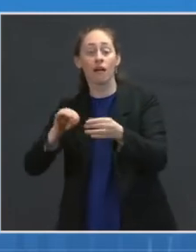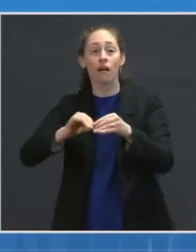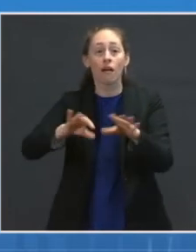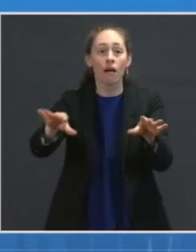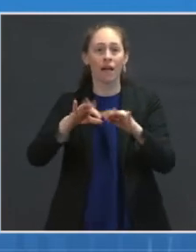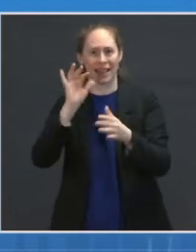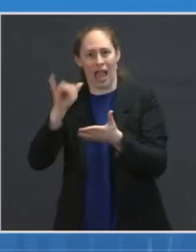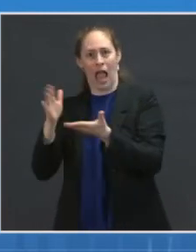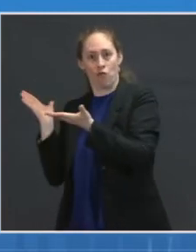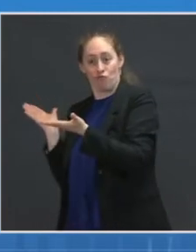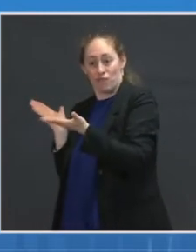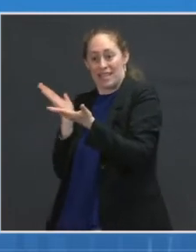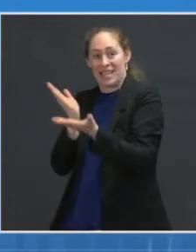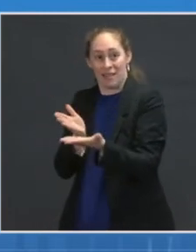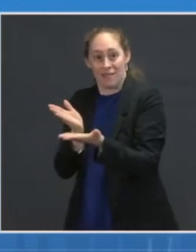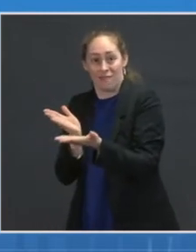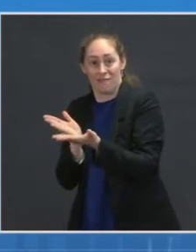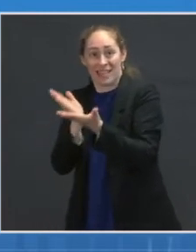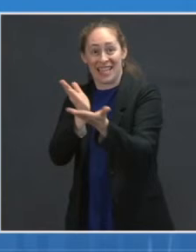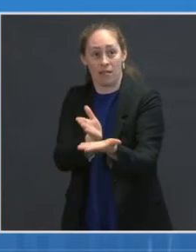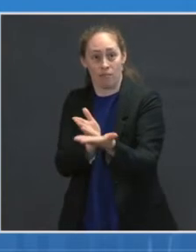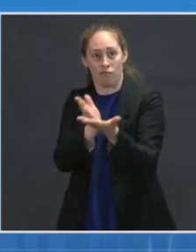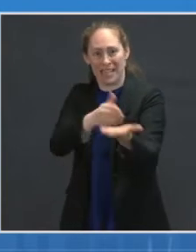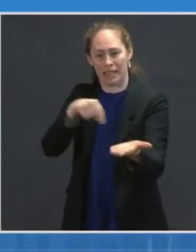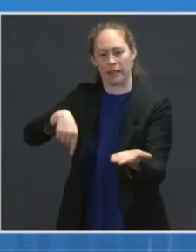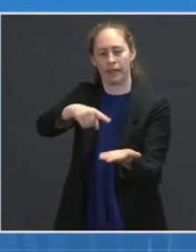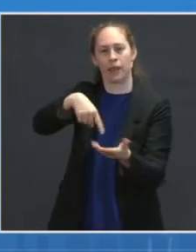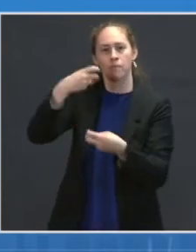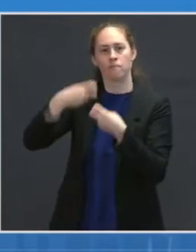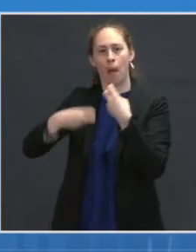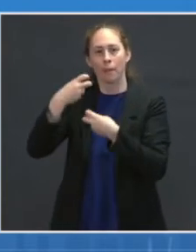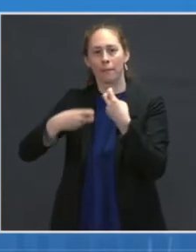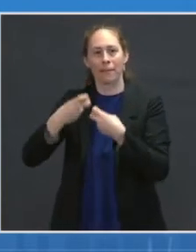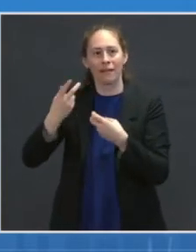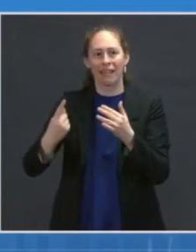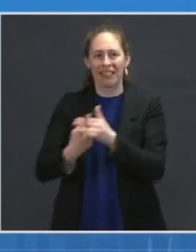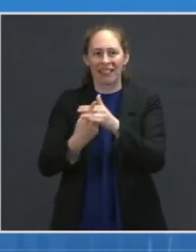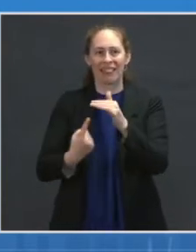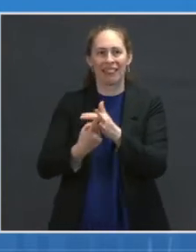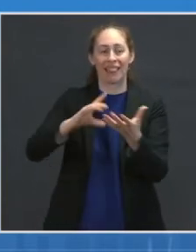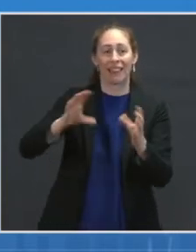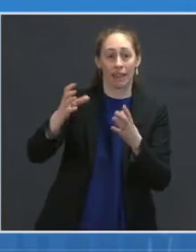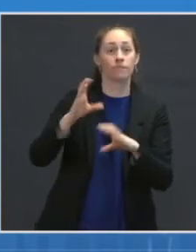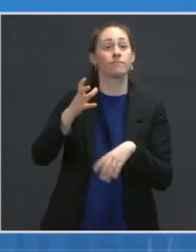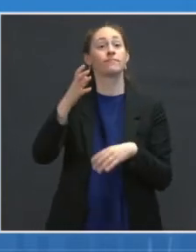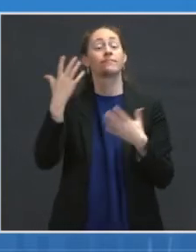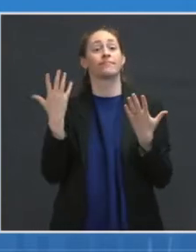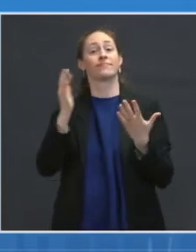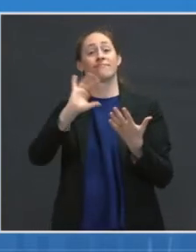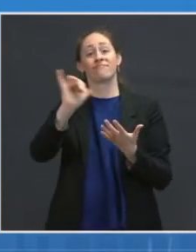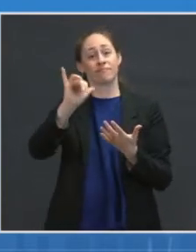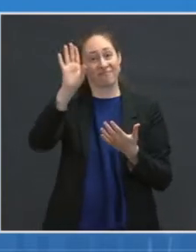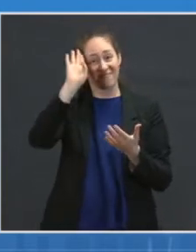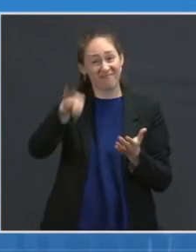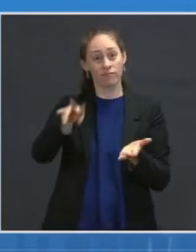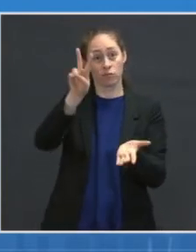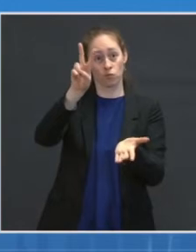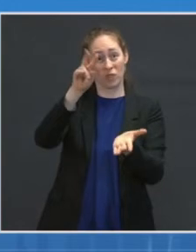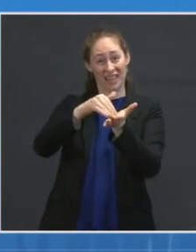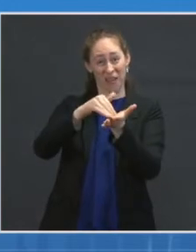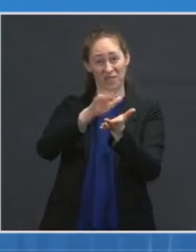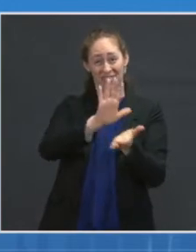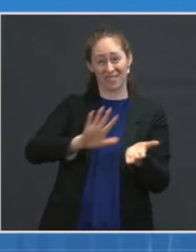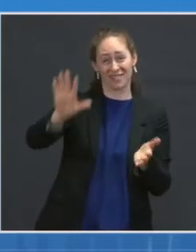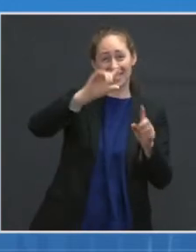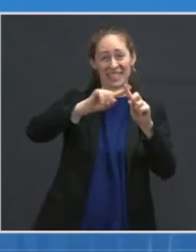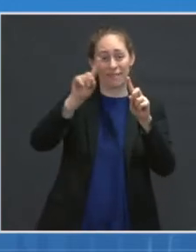Third, more than 2,000 vaccine sites are located in areas with power outages, so they're currently